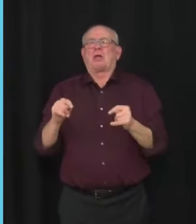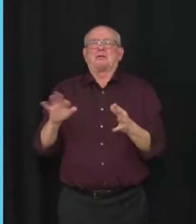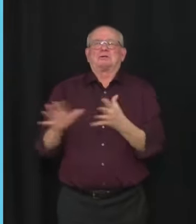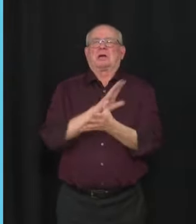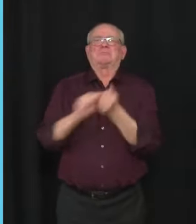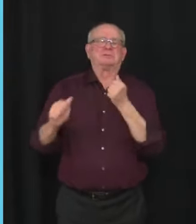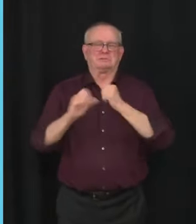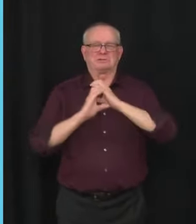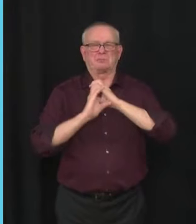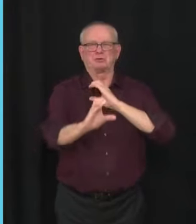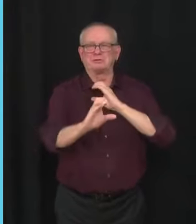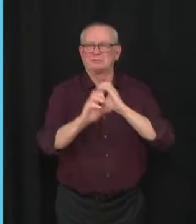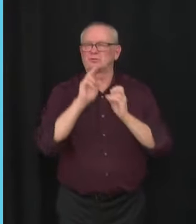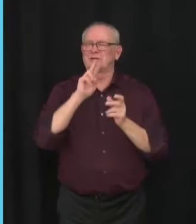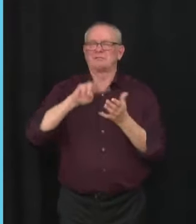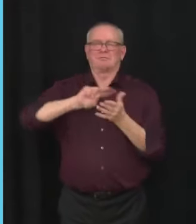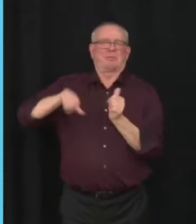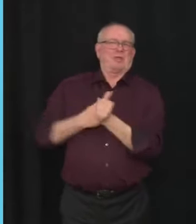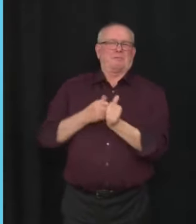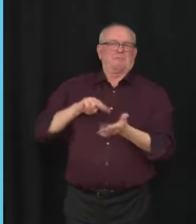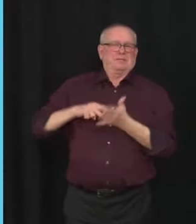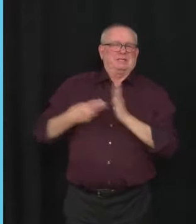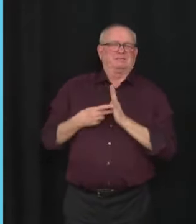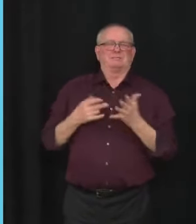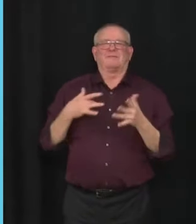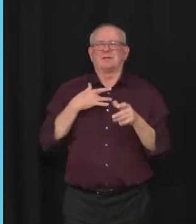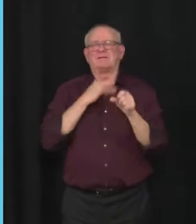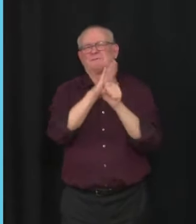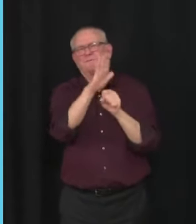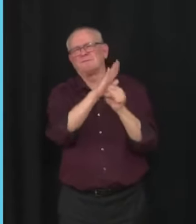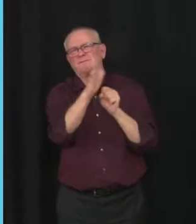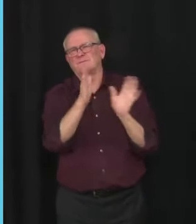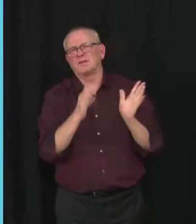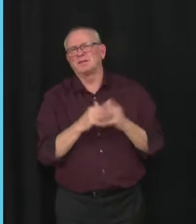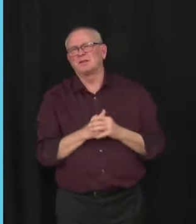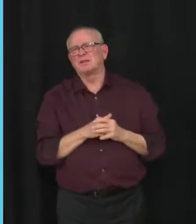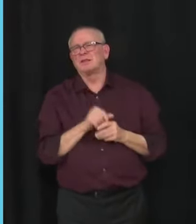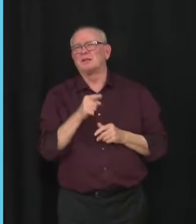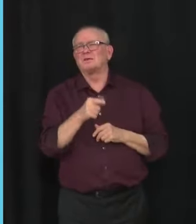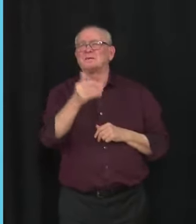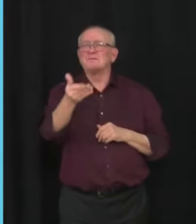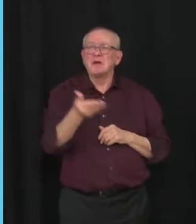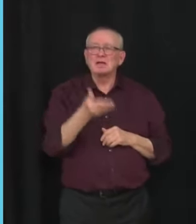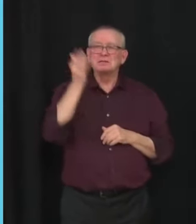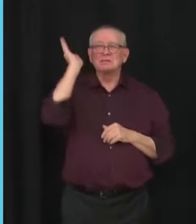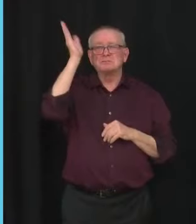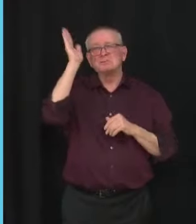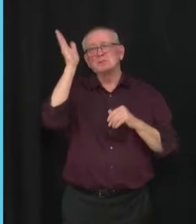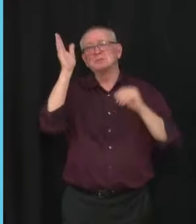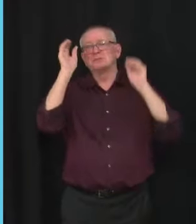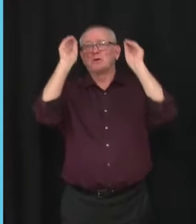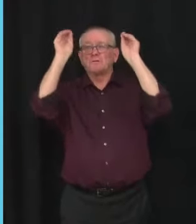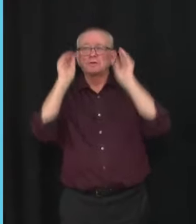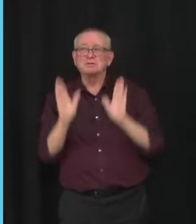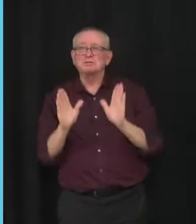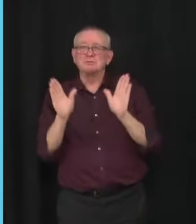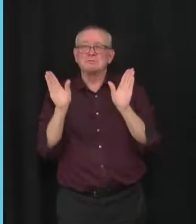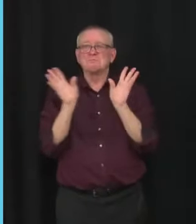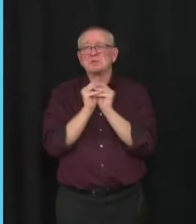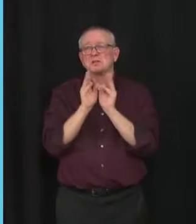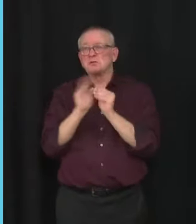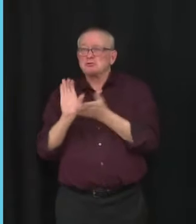Enough is enough. This guy was invited to speak to the Alberta Teachers Convention a couple of years ago. They paid him a handsome honorarium.